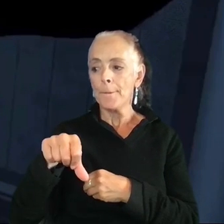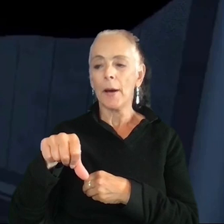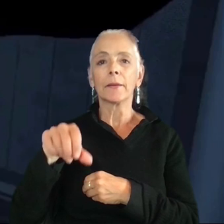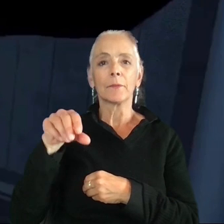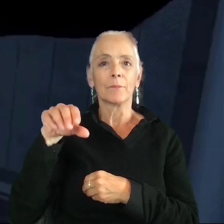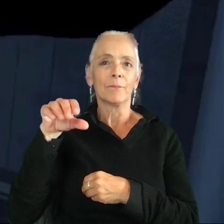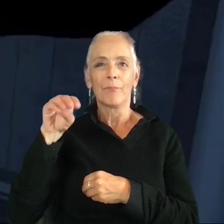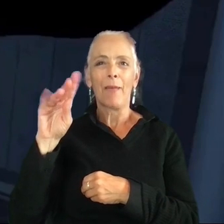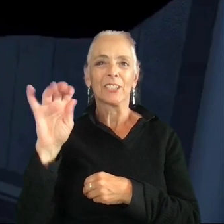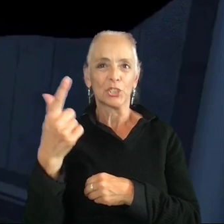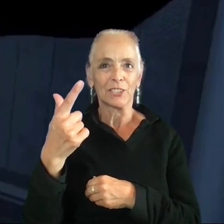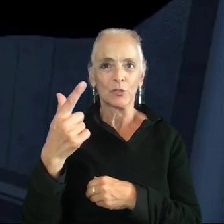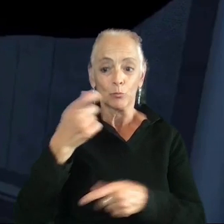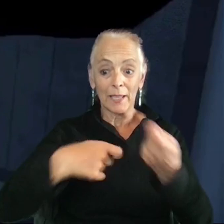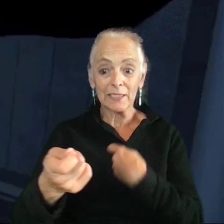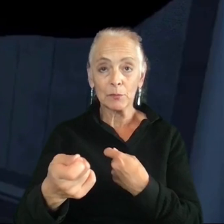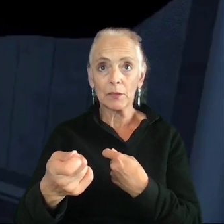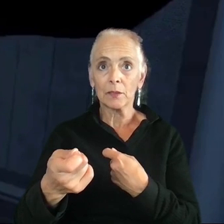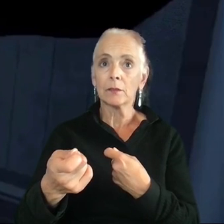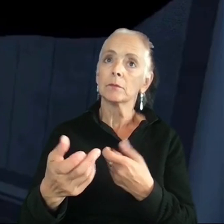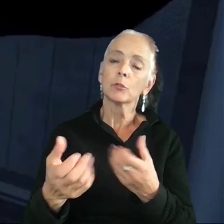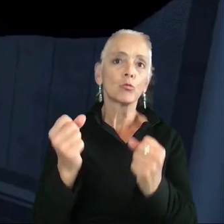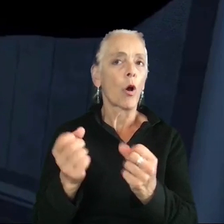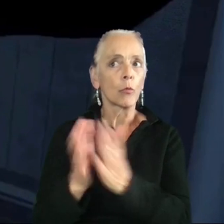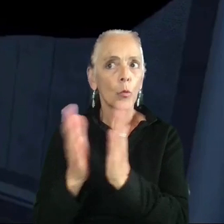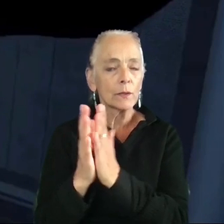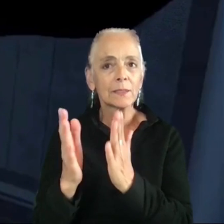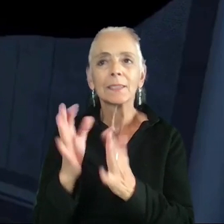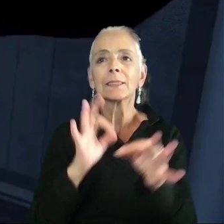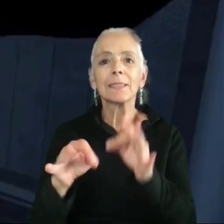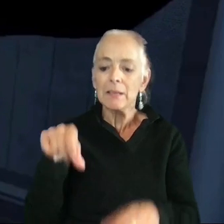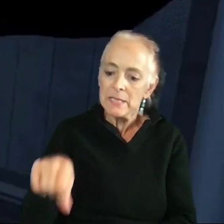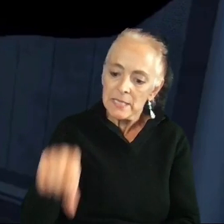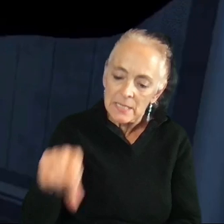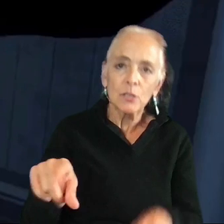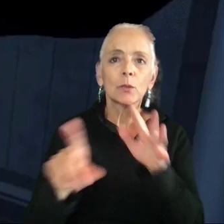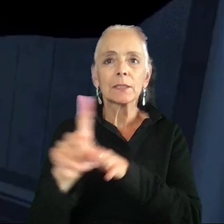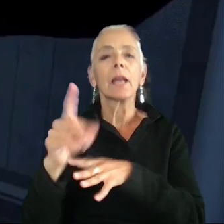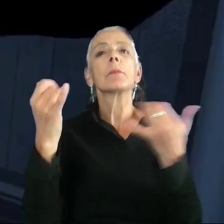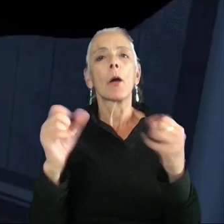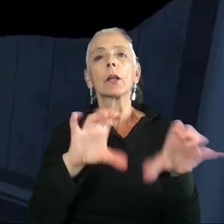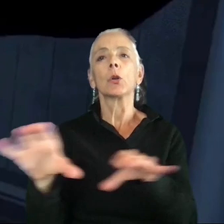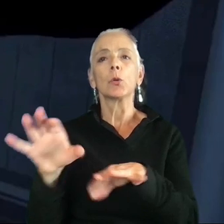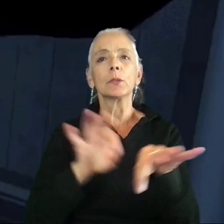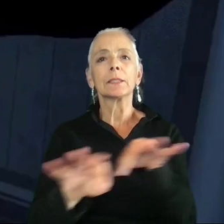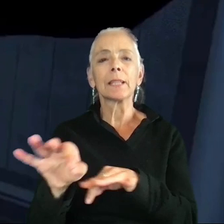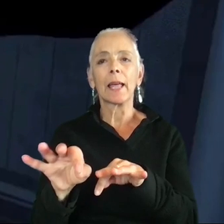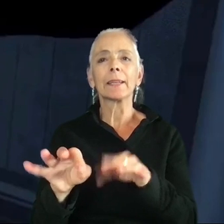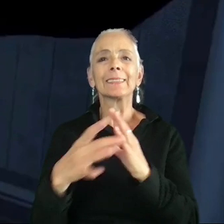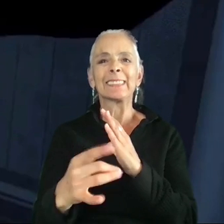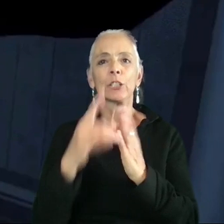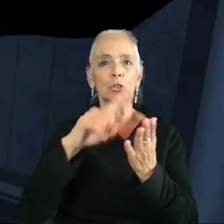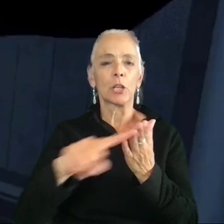one of the most highly requested features within this game. Rather than mashing buttons to escape, players can now do a simple skill check, which